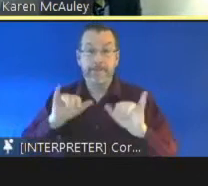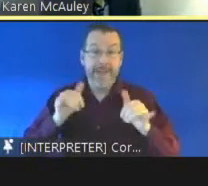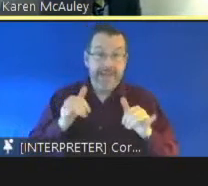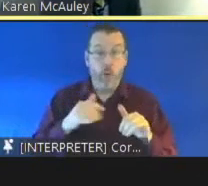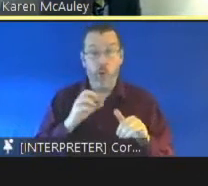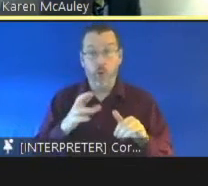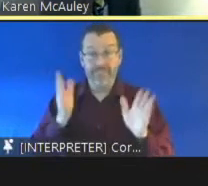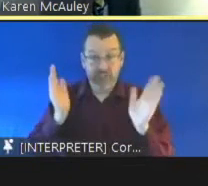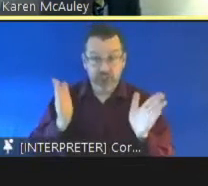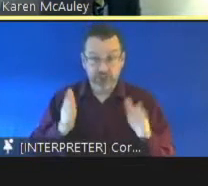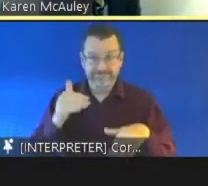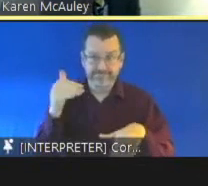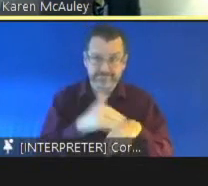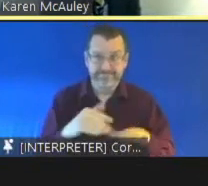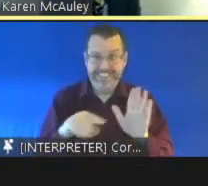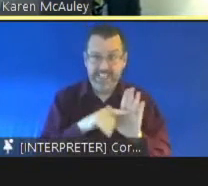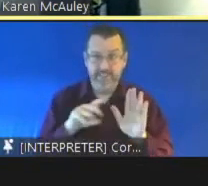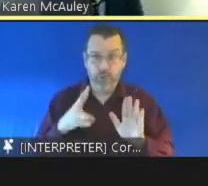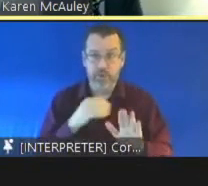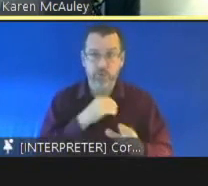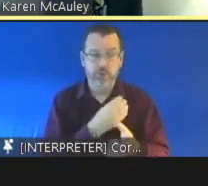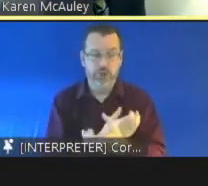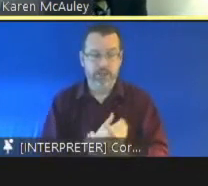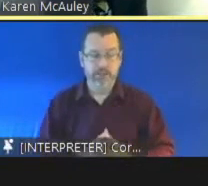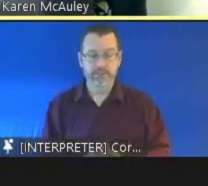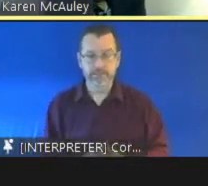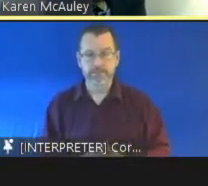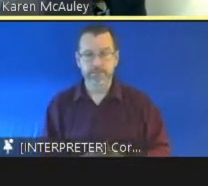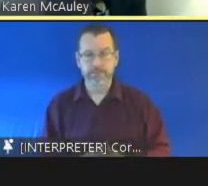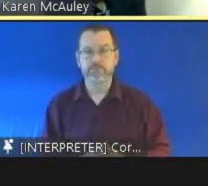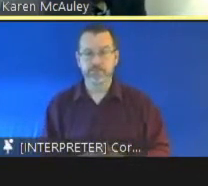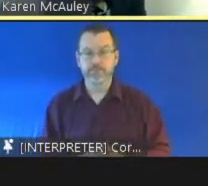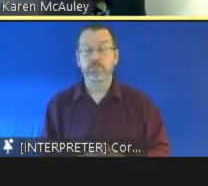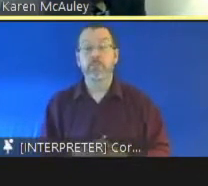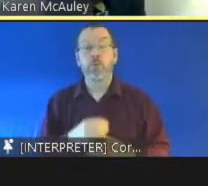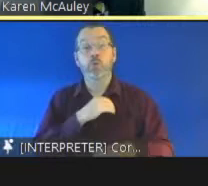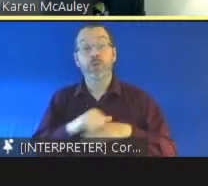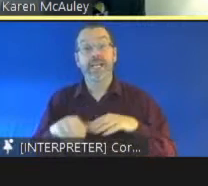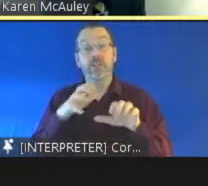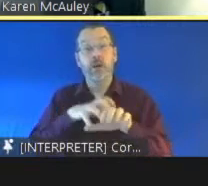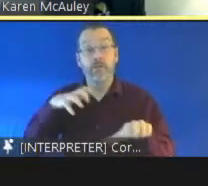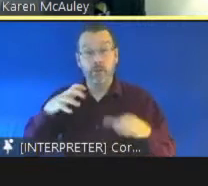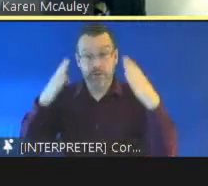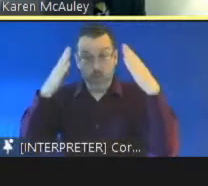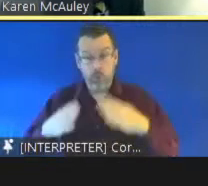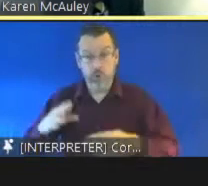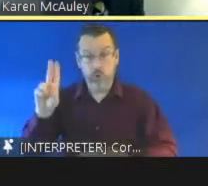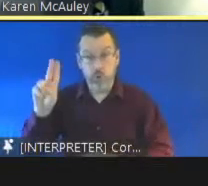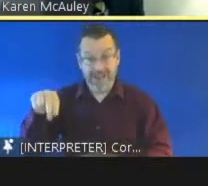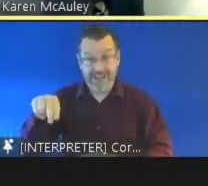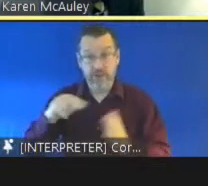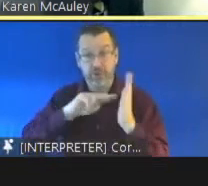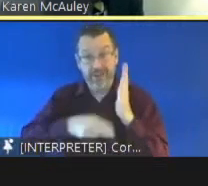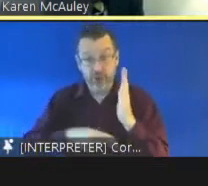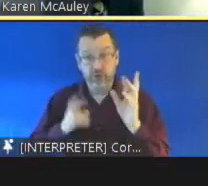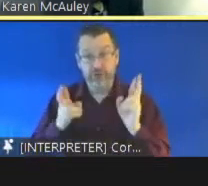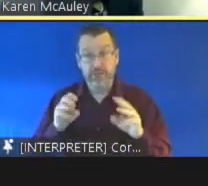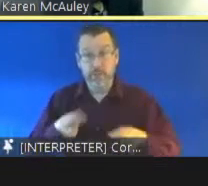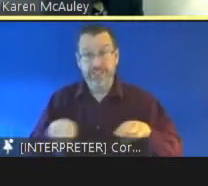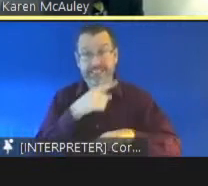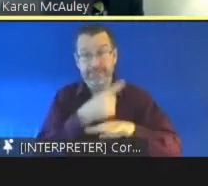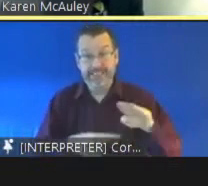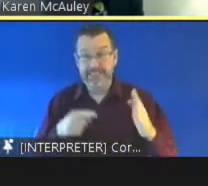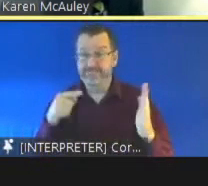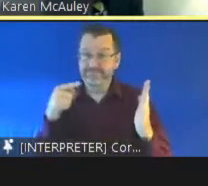affected a child. Obviously while today's conference focuses on the UN CRPD and specifically on article